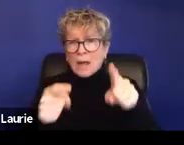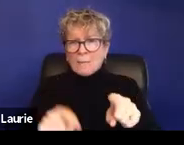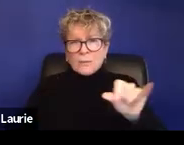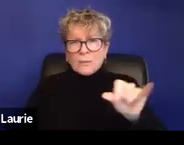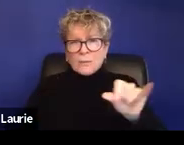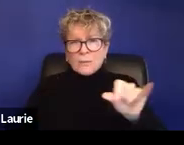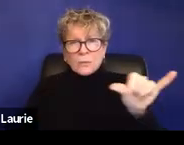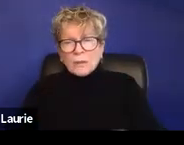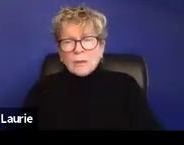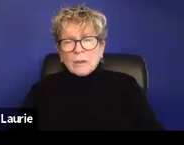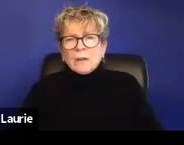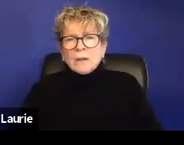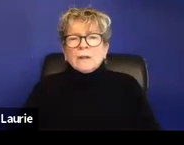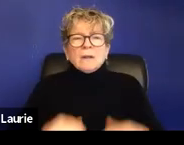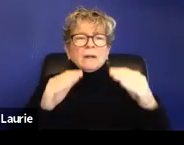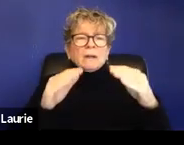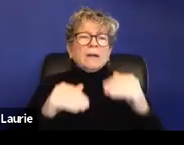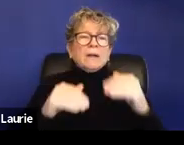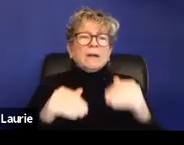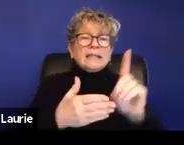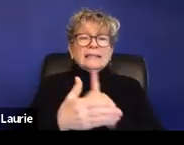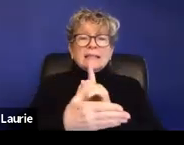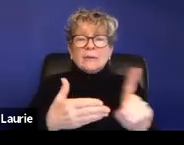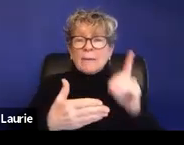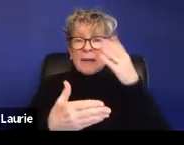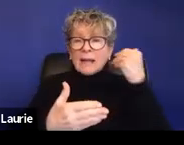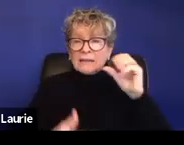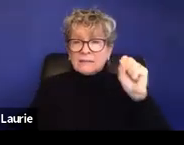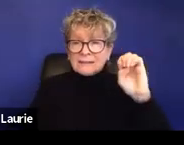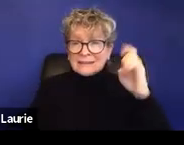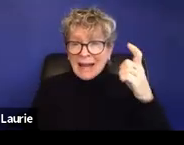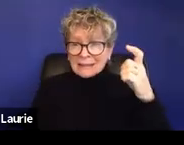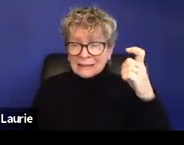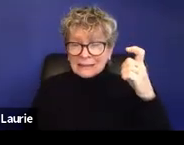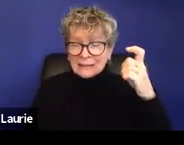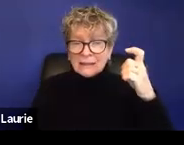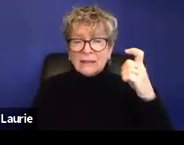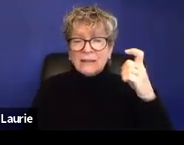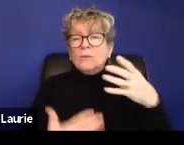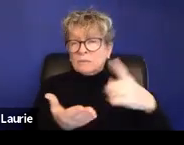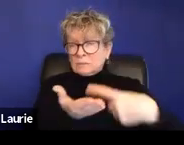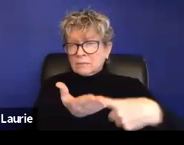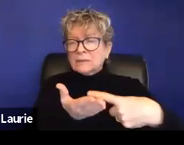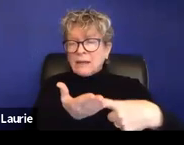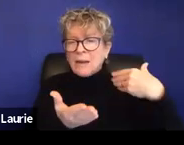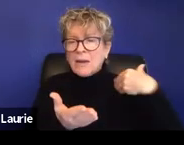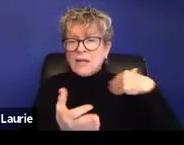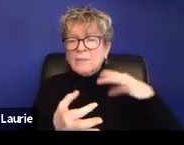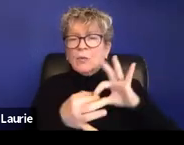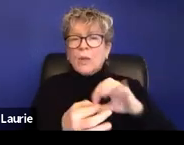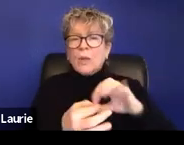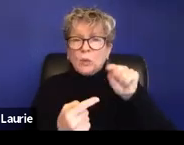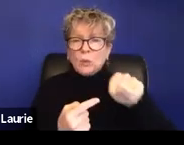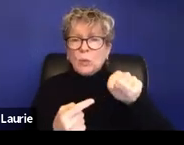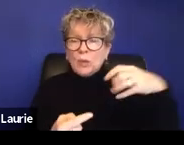the discrimination based on sex, sexual harassment, these are things that have been discussed before. Related to them, it's also really important to be paying